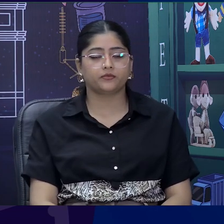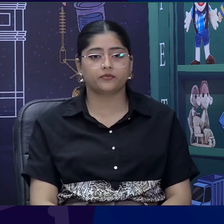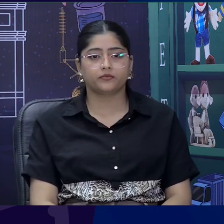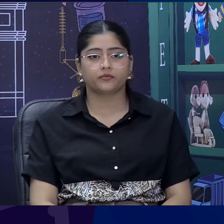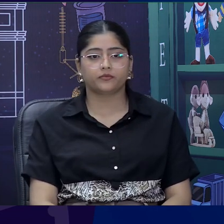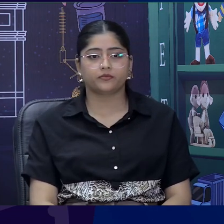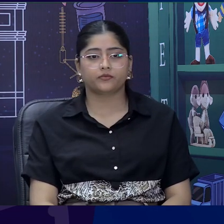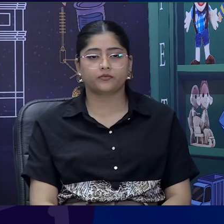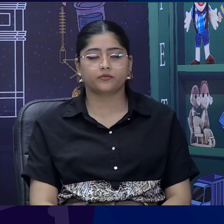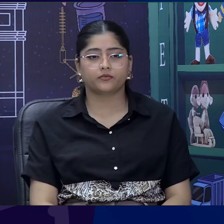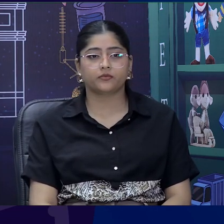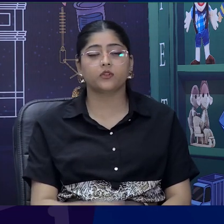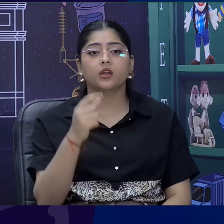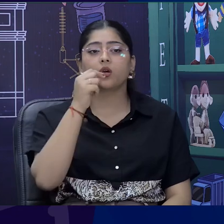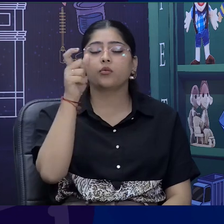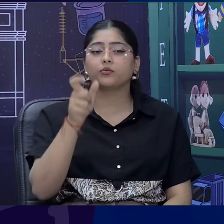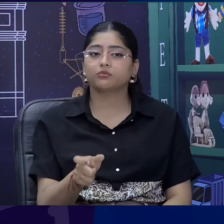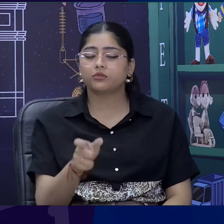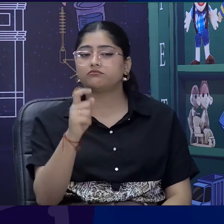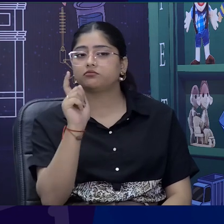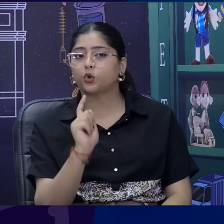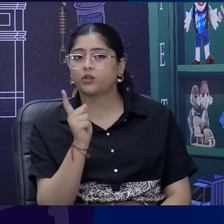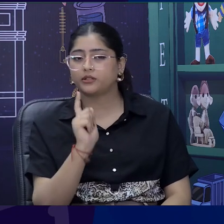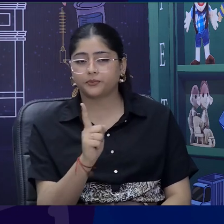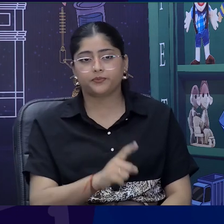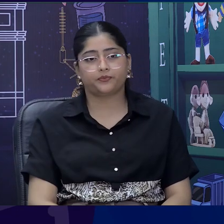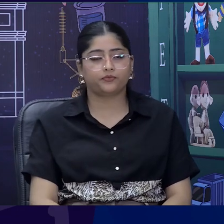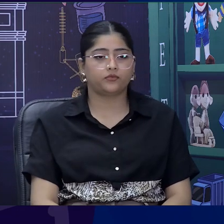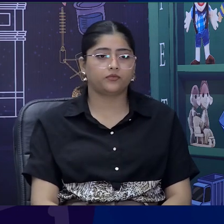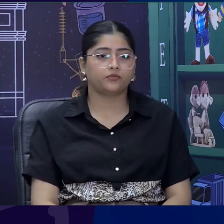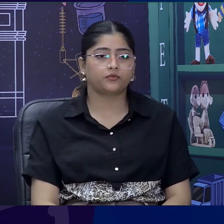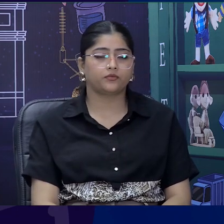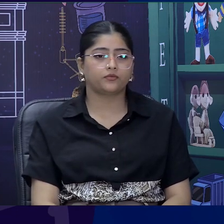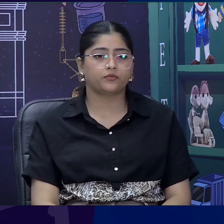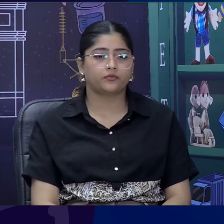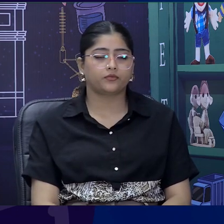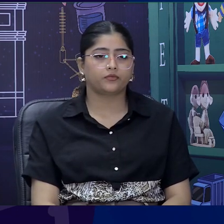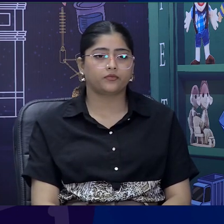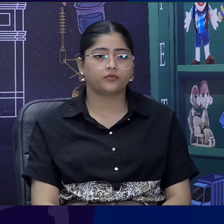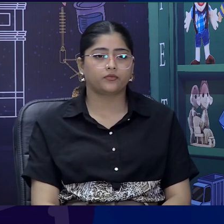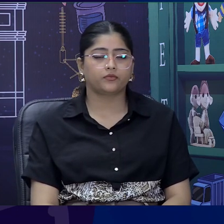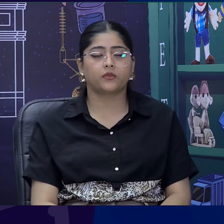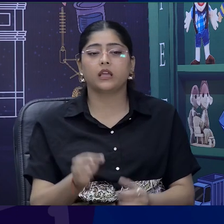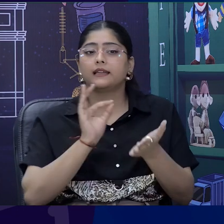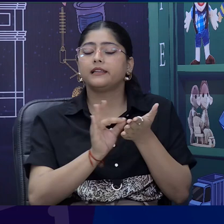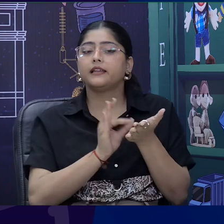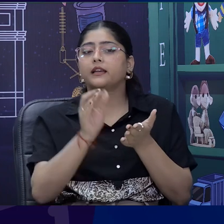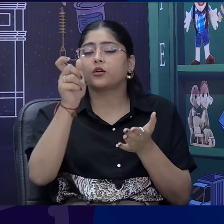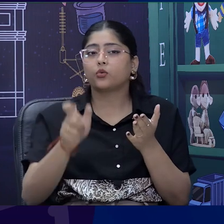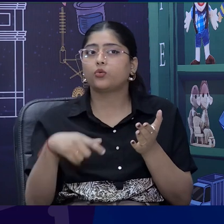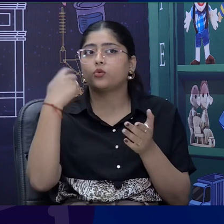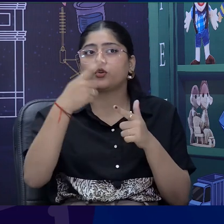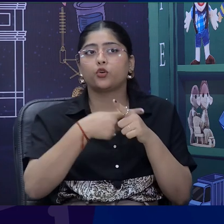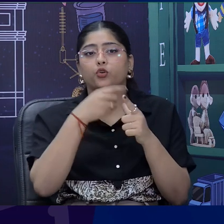here is the naughty boy and here is the poem. So, this poem is written by John